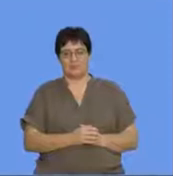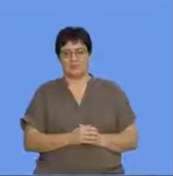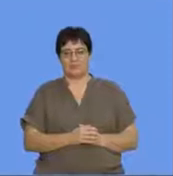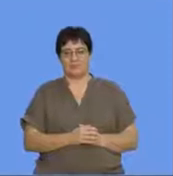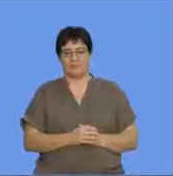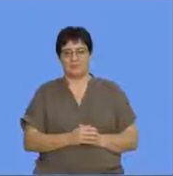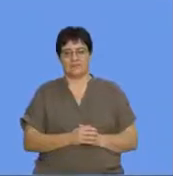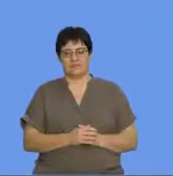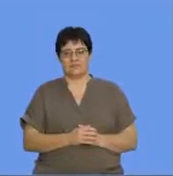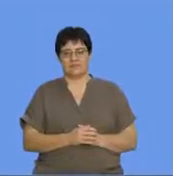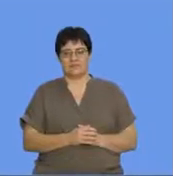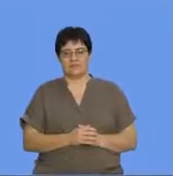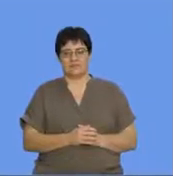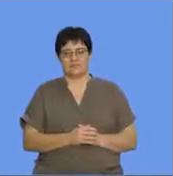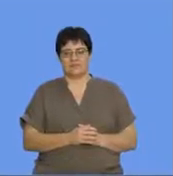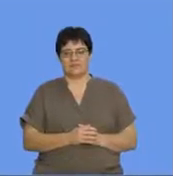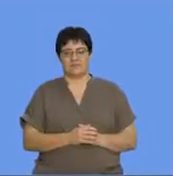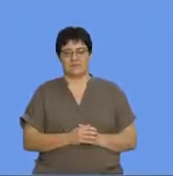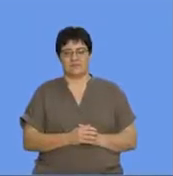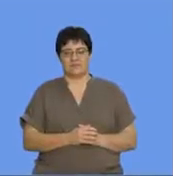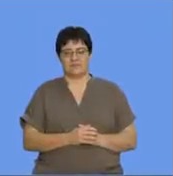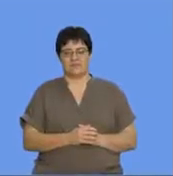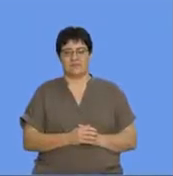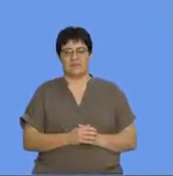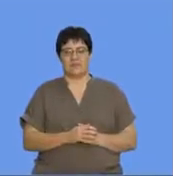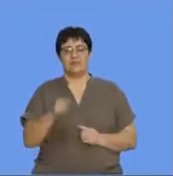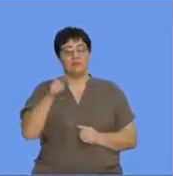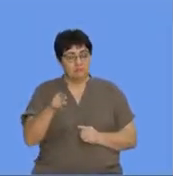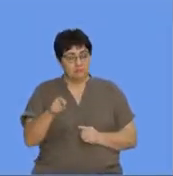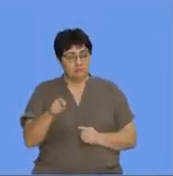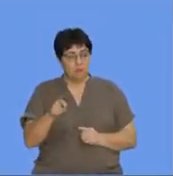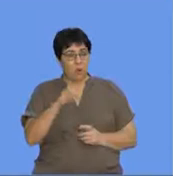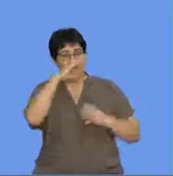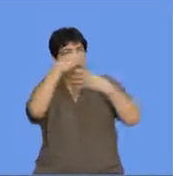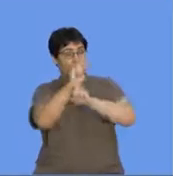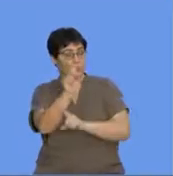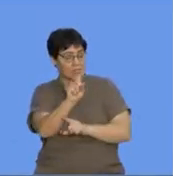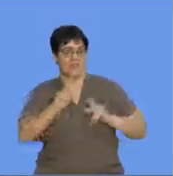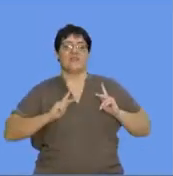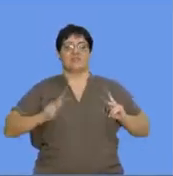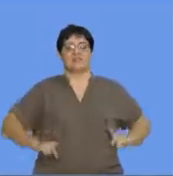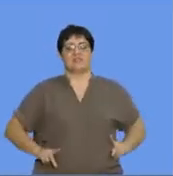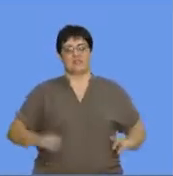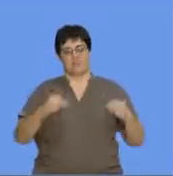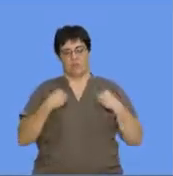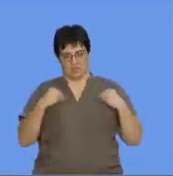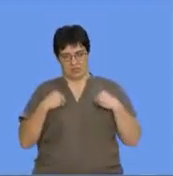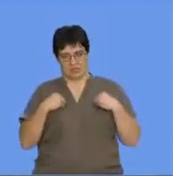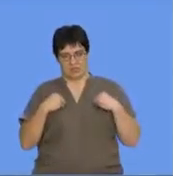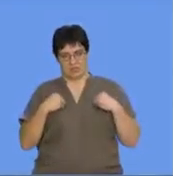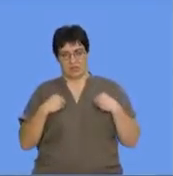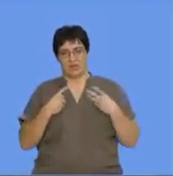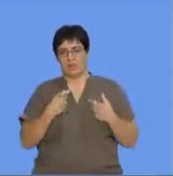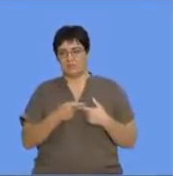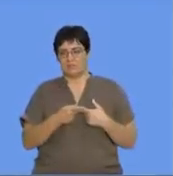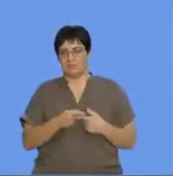it goes further and says, OK, this is about physical properties. So emphasis is on the macroscopic